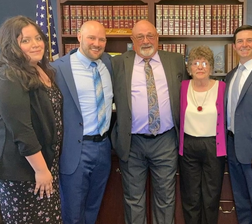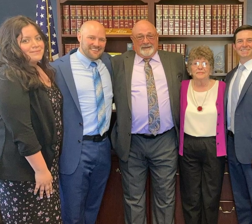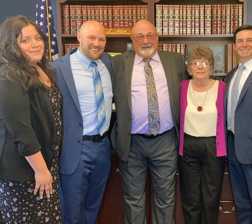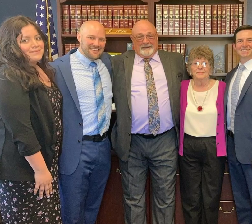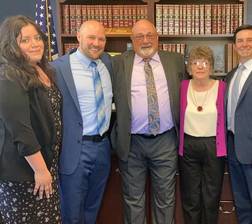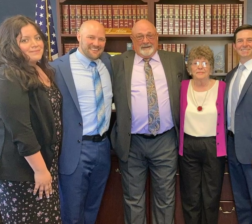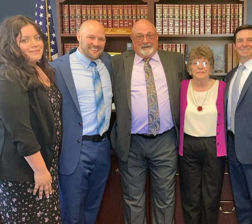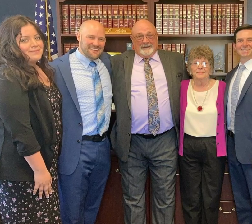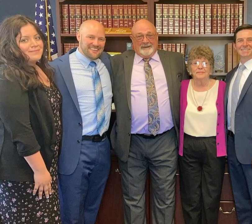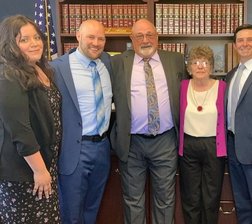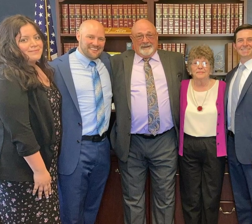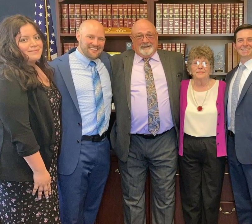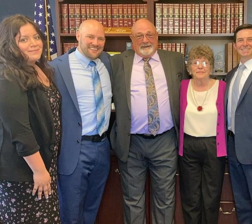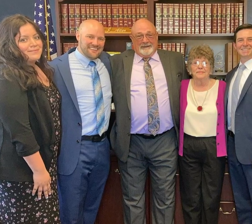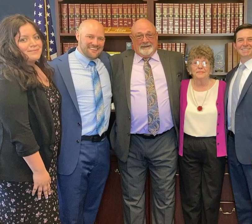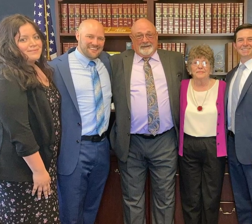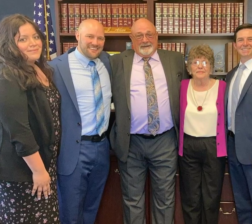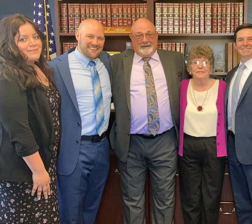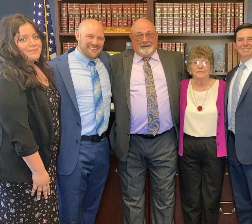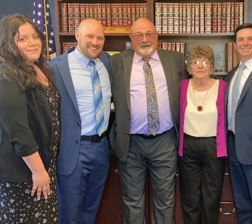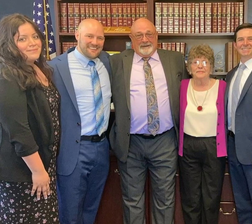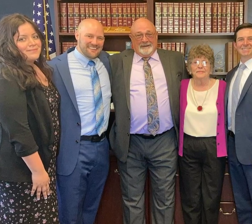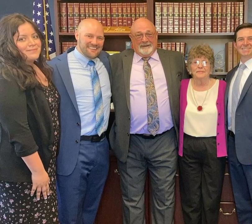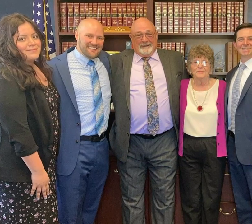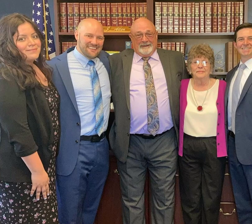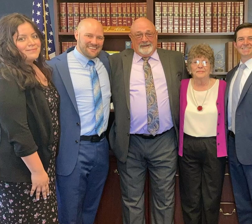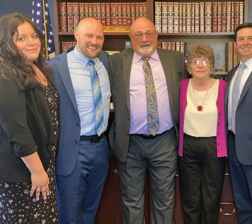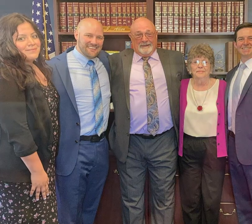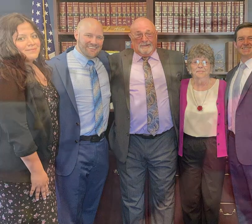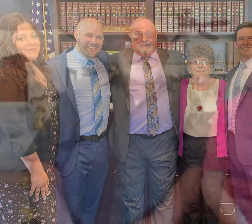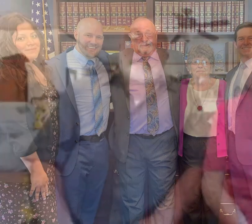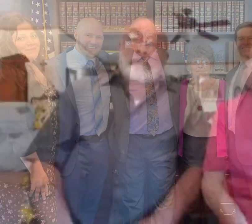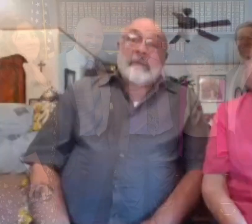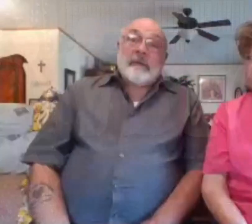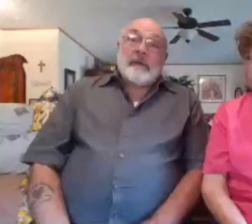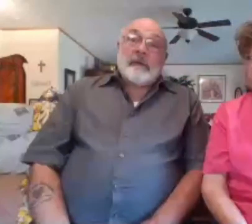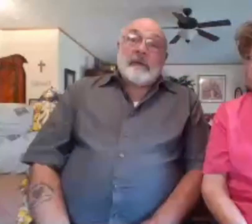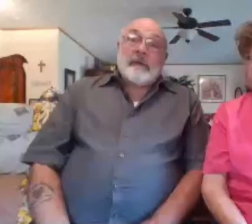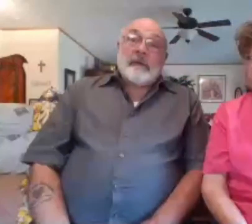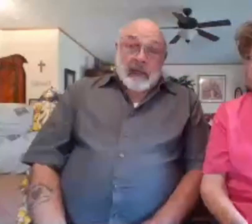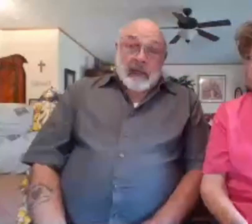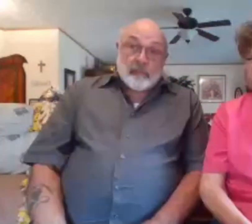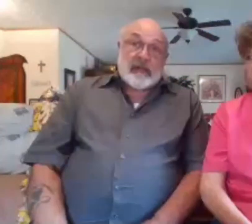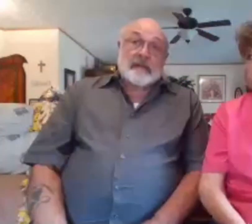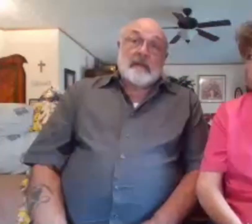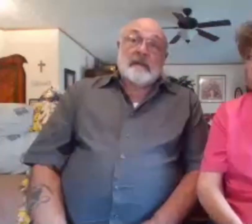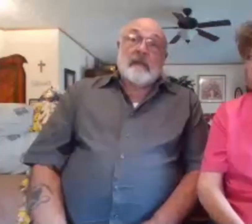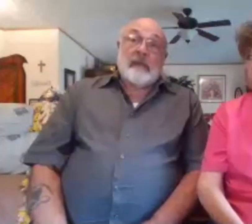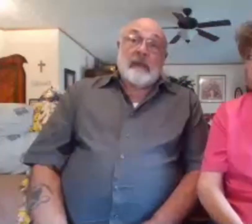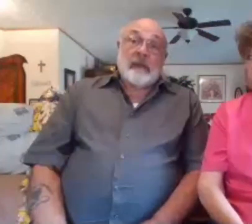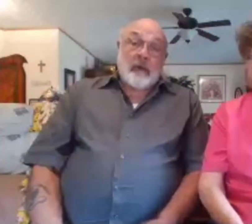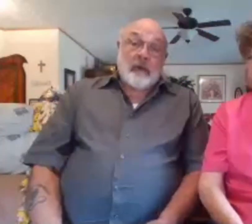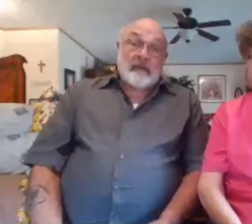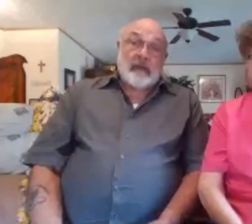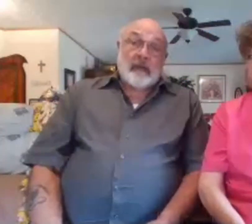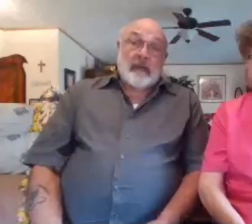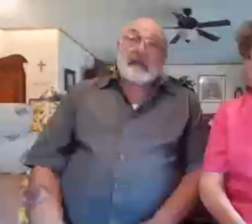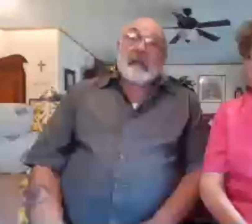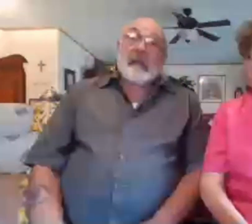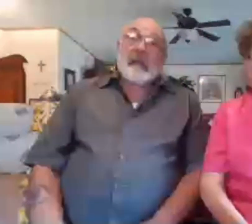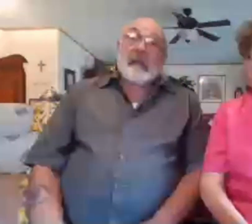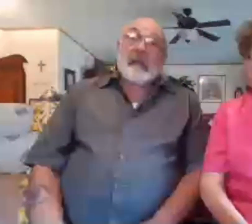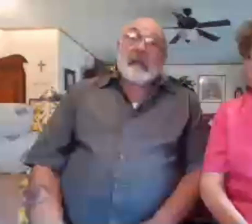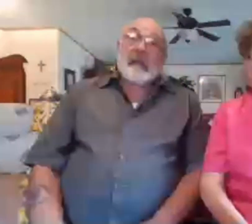mean, it was like a family had surrounded us. The court date was set, and then COVID